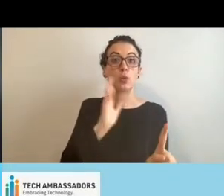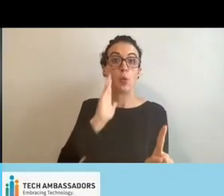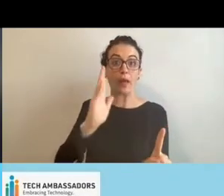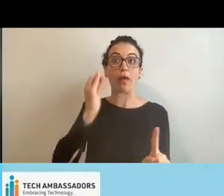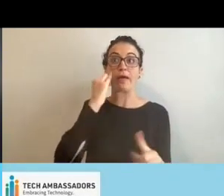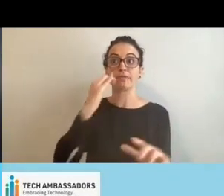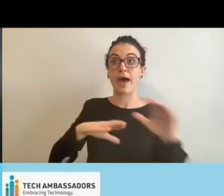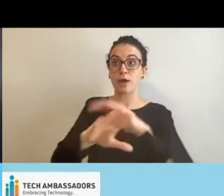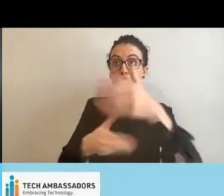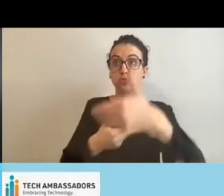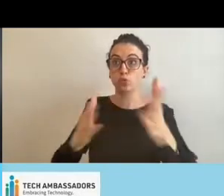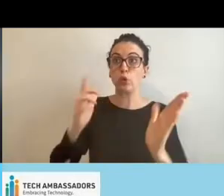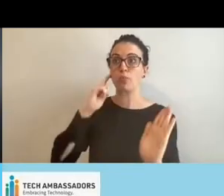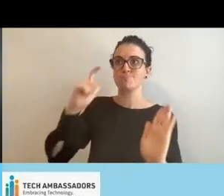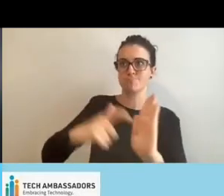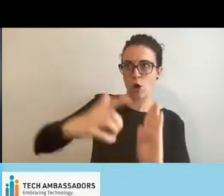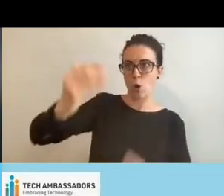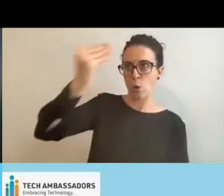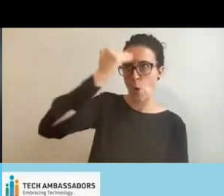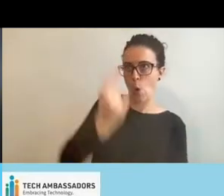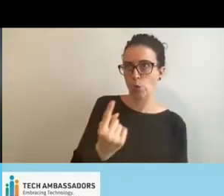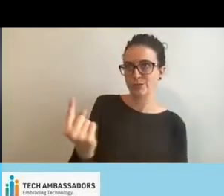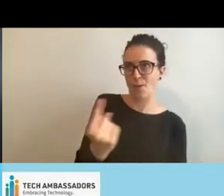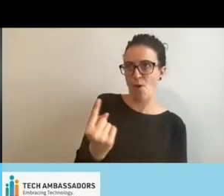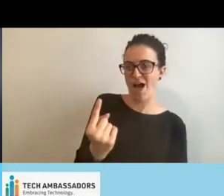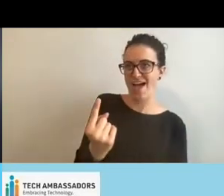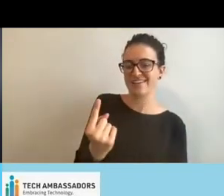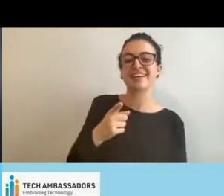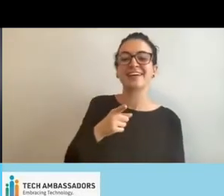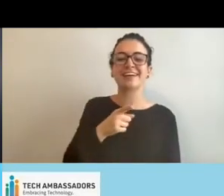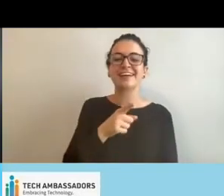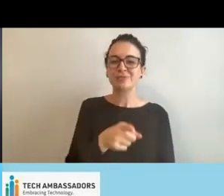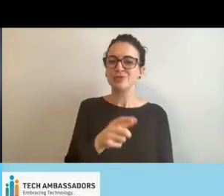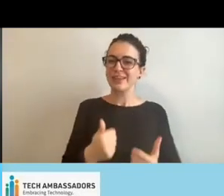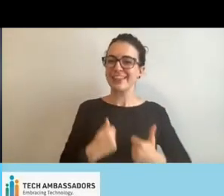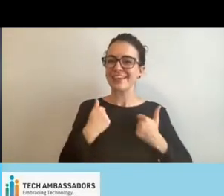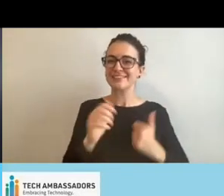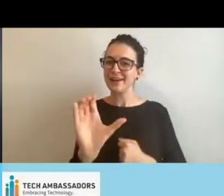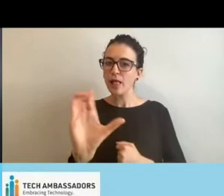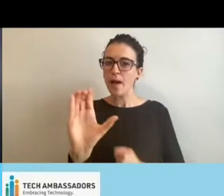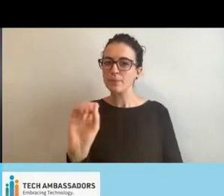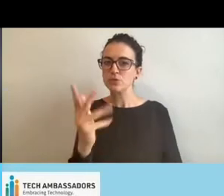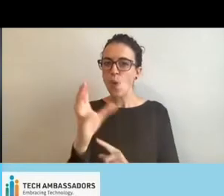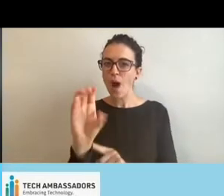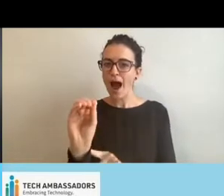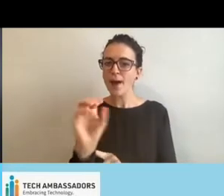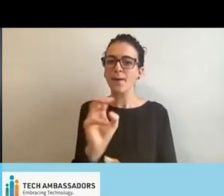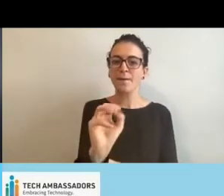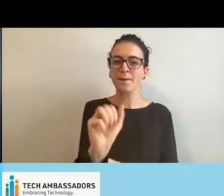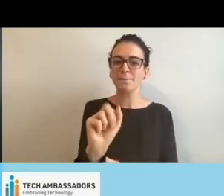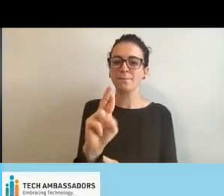lives in Columbus, Ohio. It is Marcy Strotter. Take it away, Marcy.